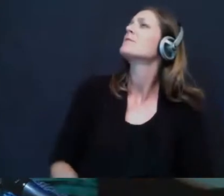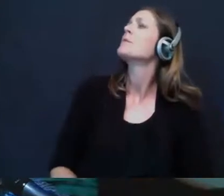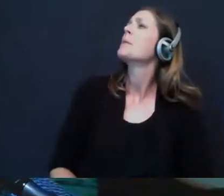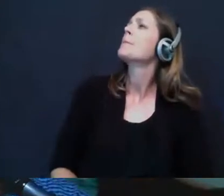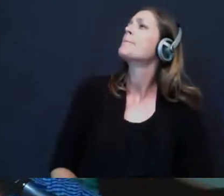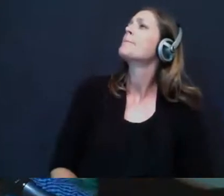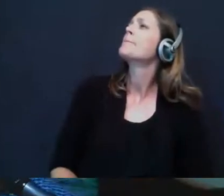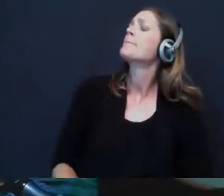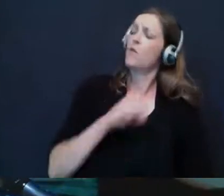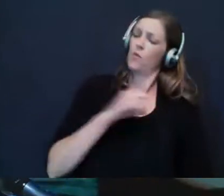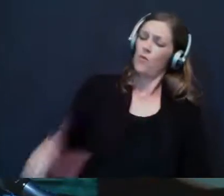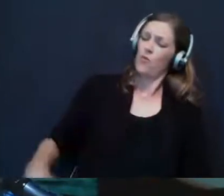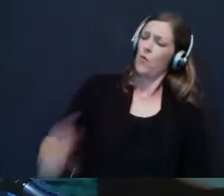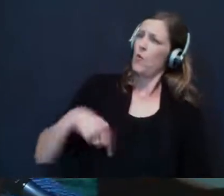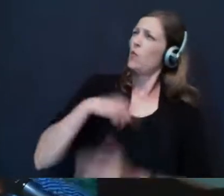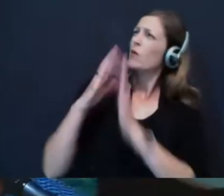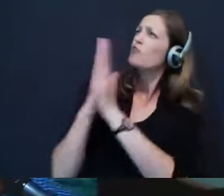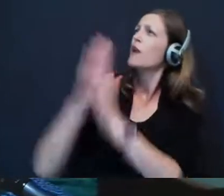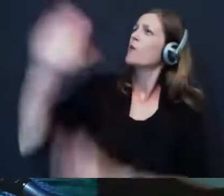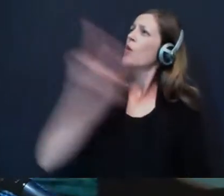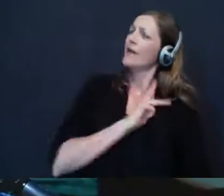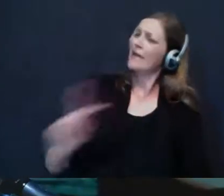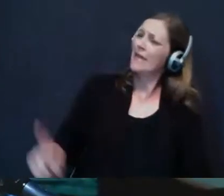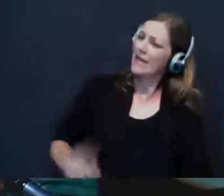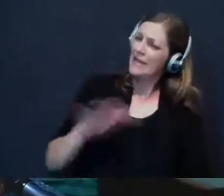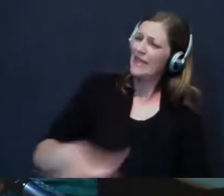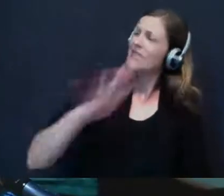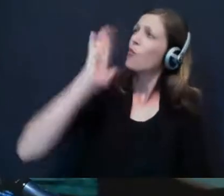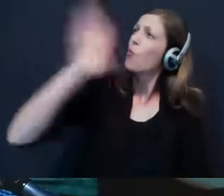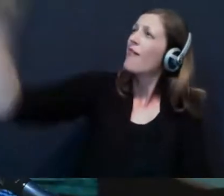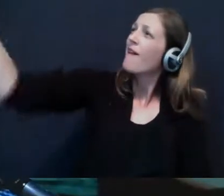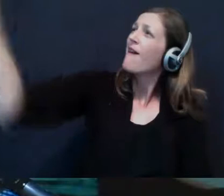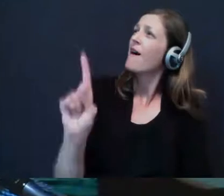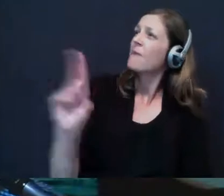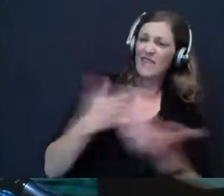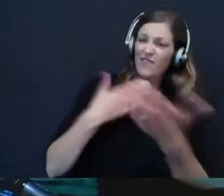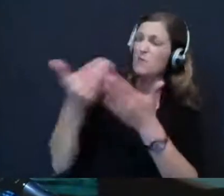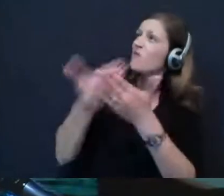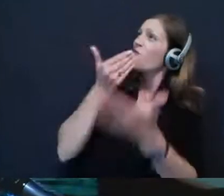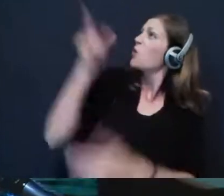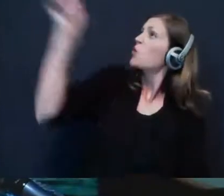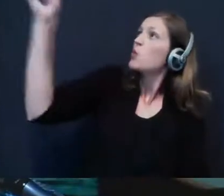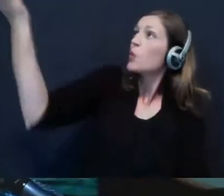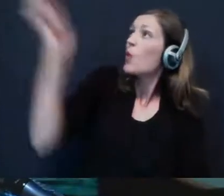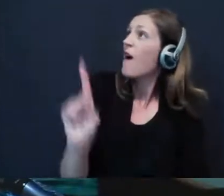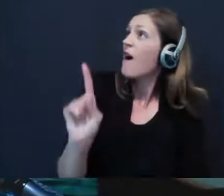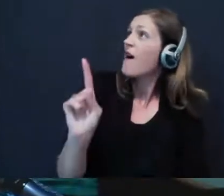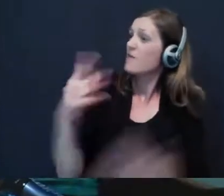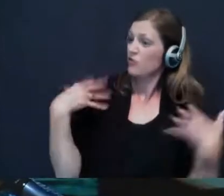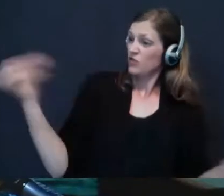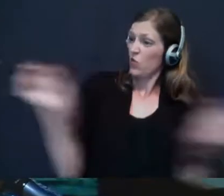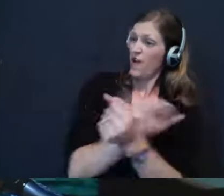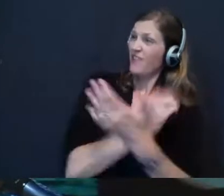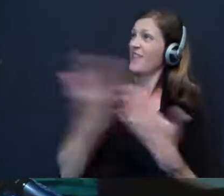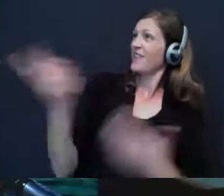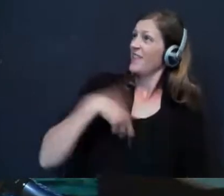Lord, we pray that your kingdom would come, and that even before you do come and restore all things, Lord, that we can begin